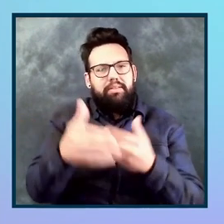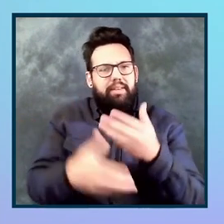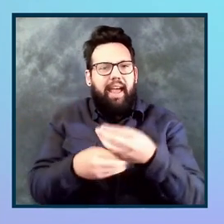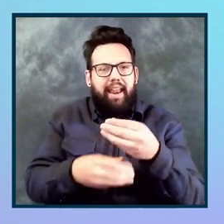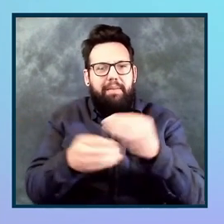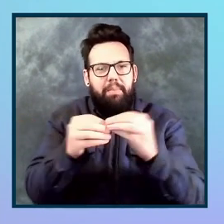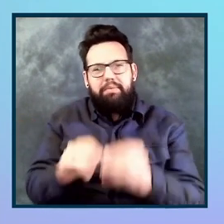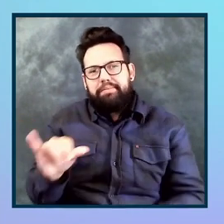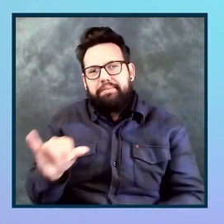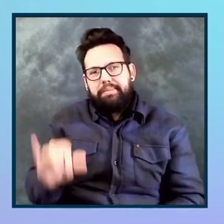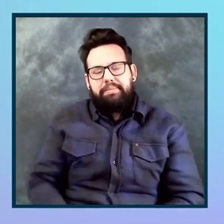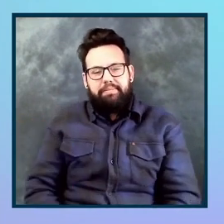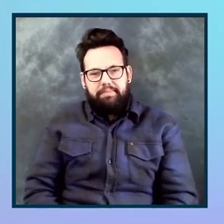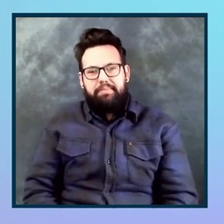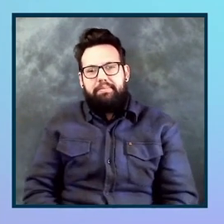Great.